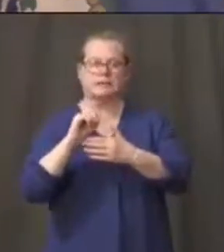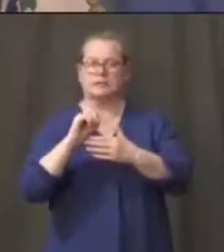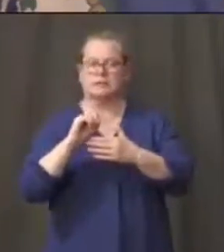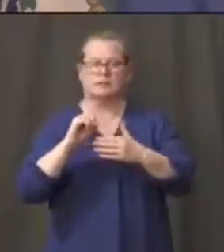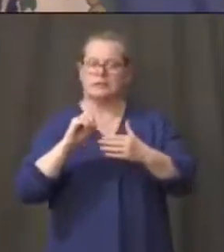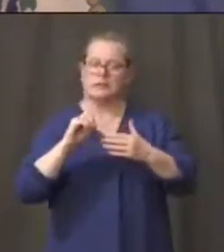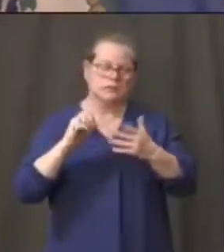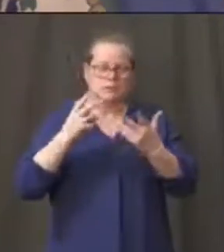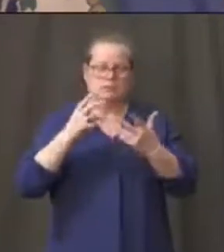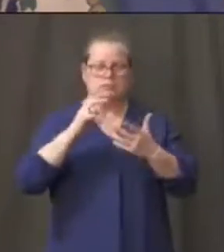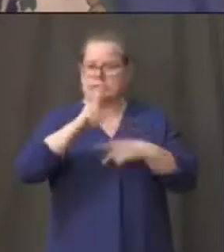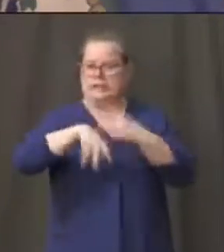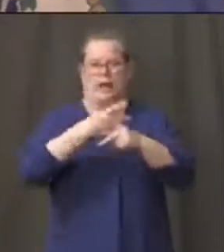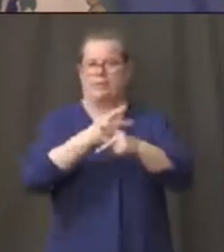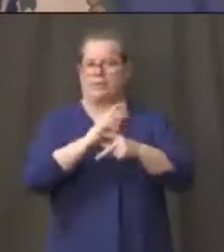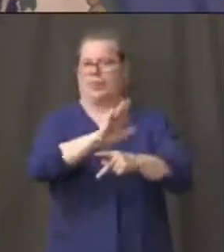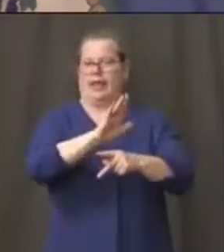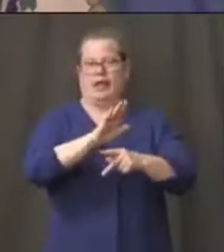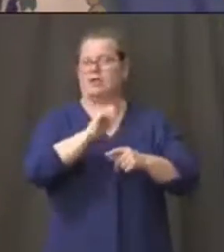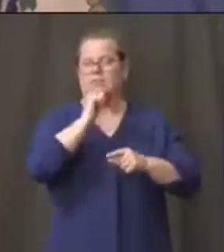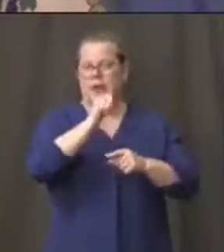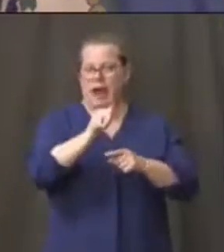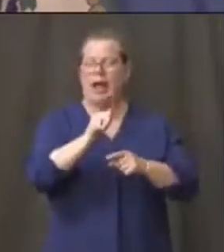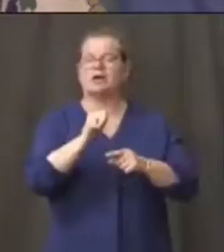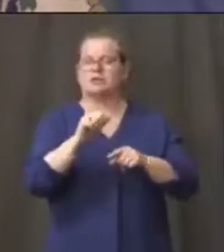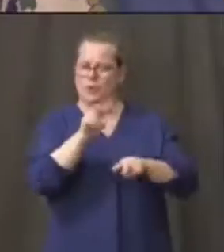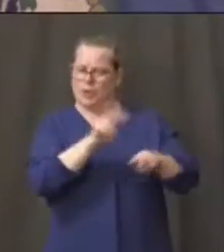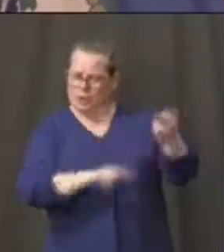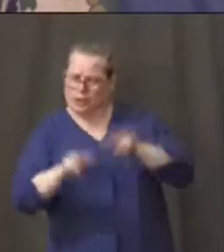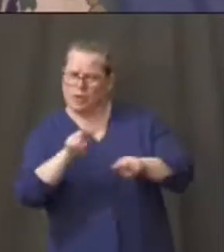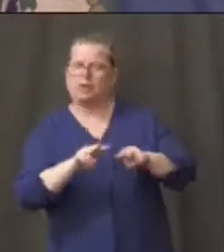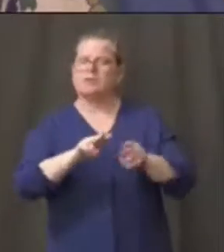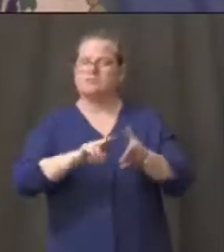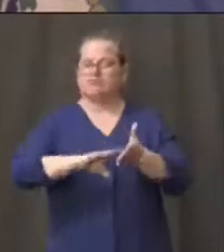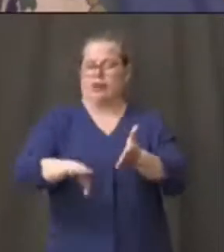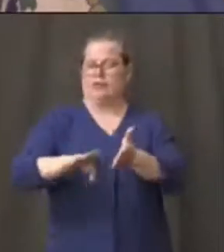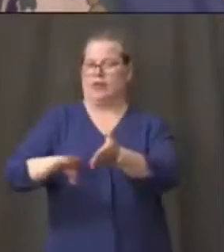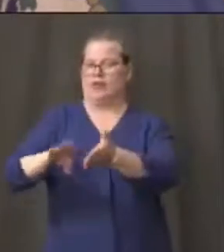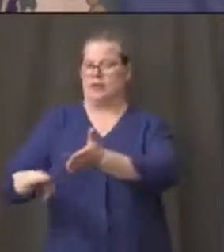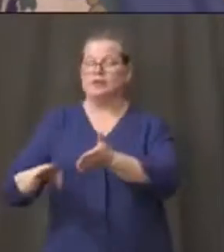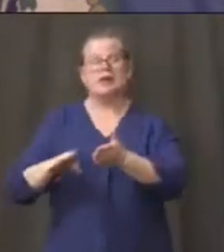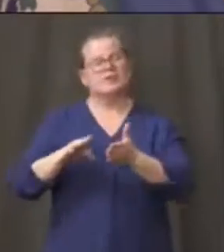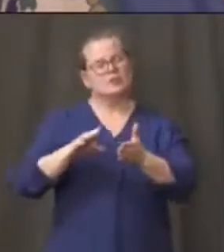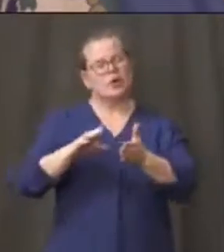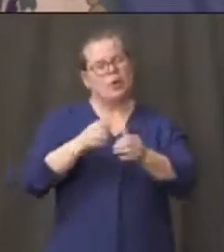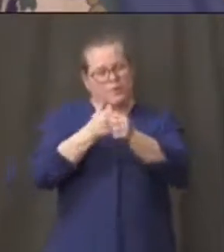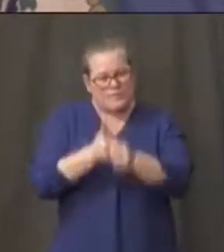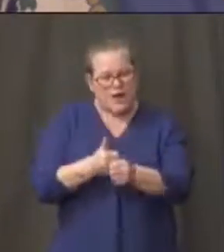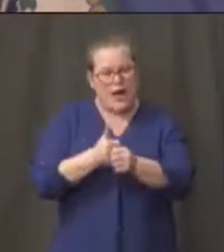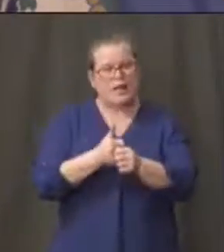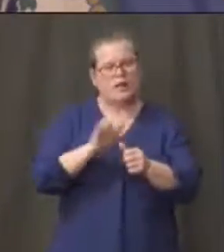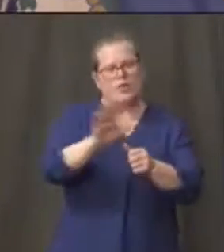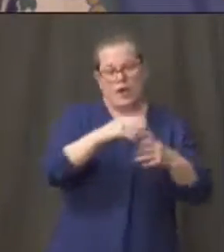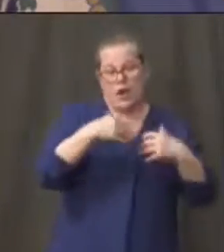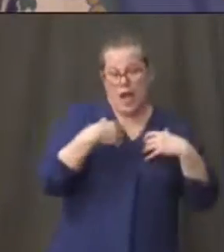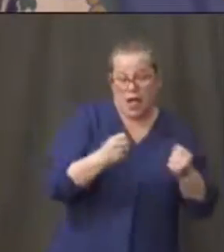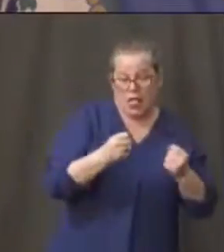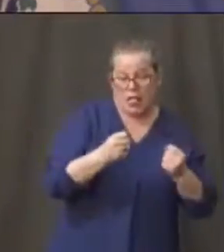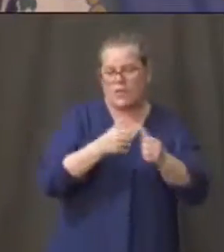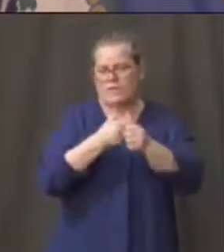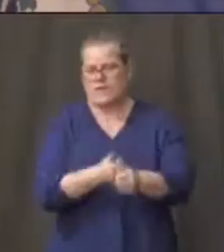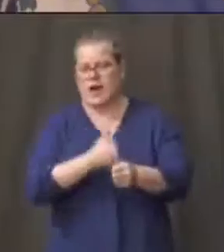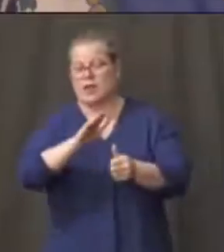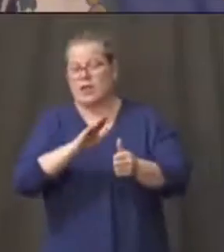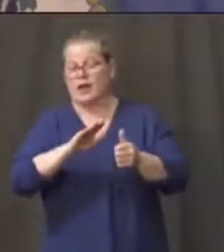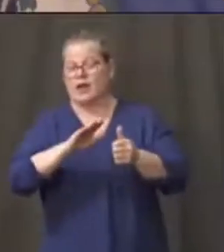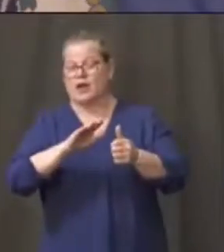and it's based upon risk um and we're taking this very seriously the the prison population is the lowest it's been in um over a